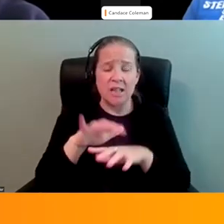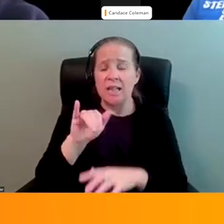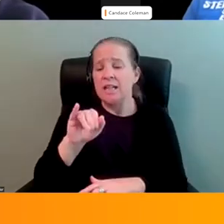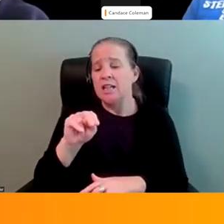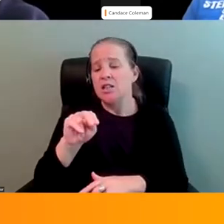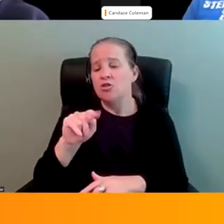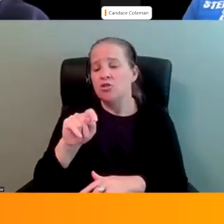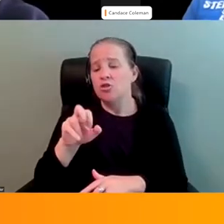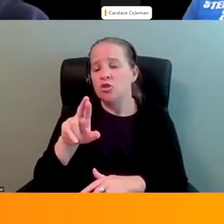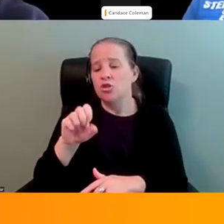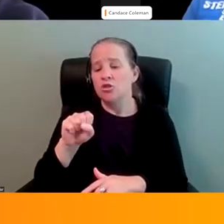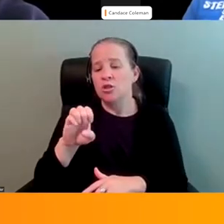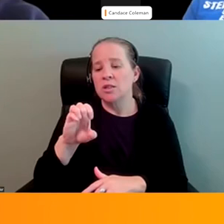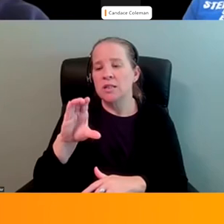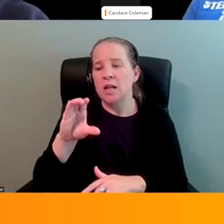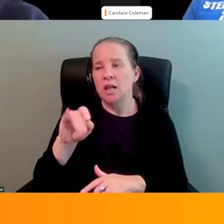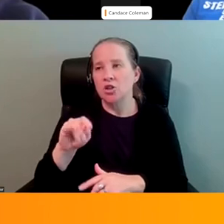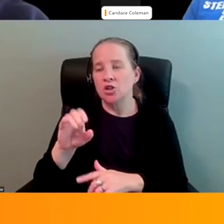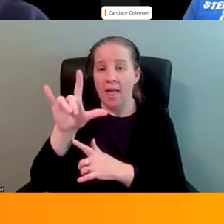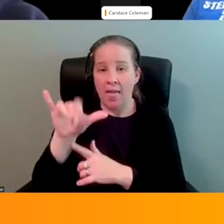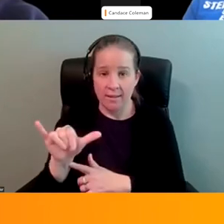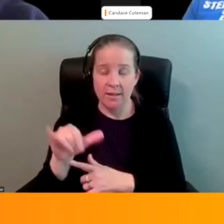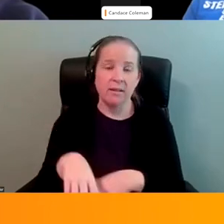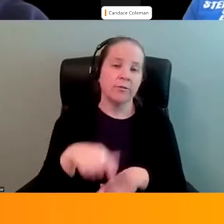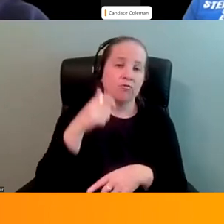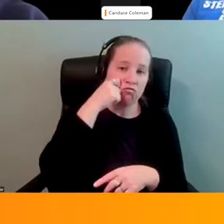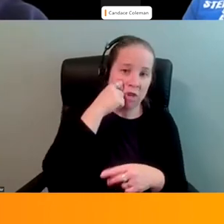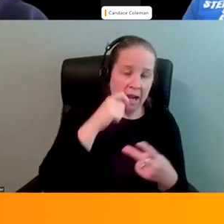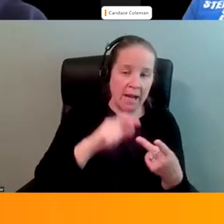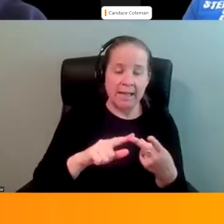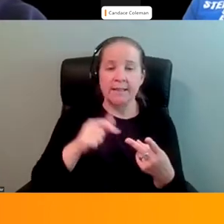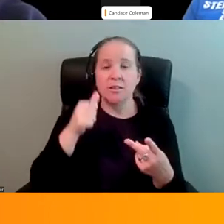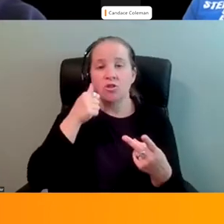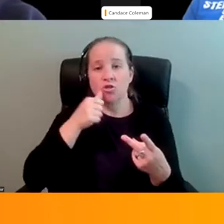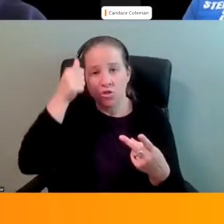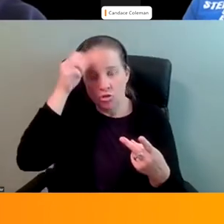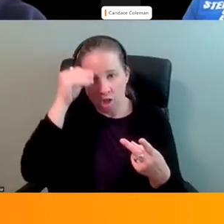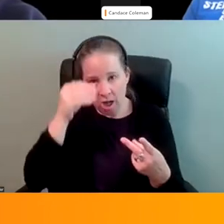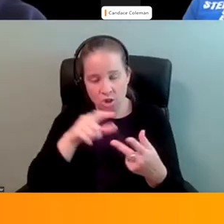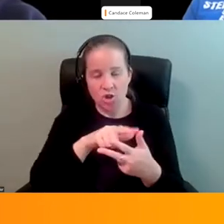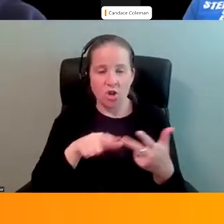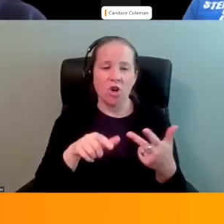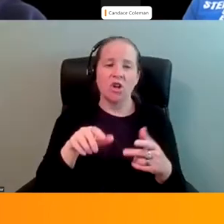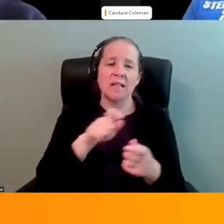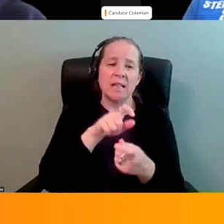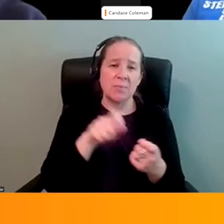race, gender. And we're talking especially about like police killings. Race is the number one factor